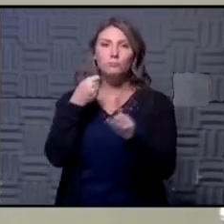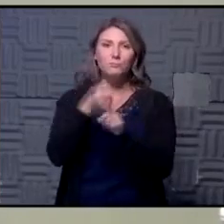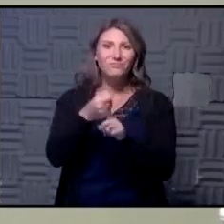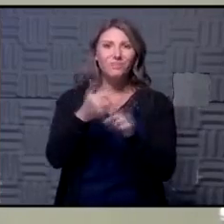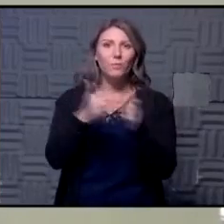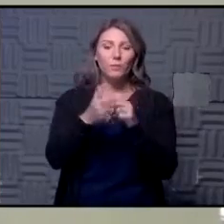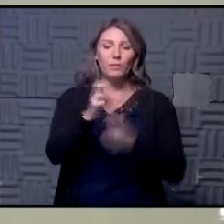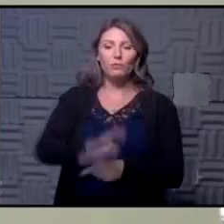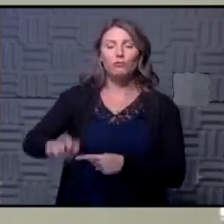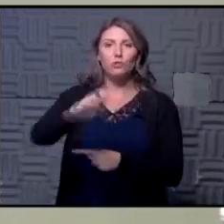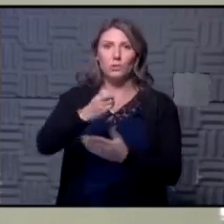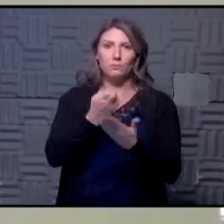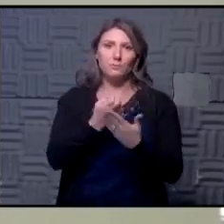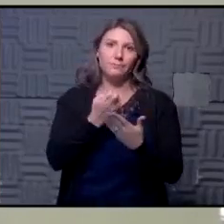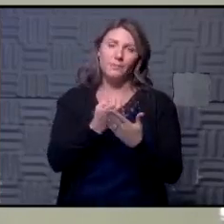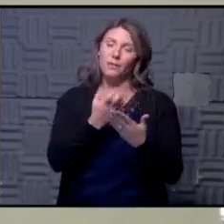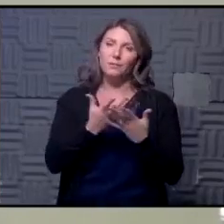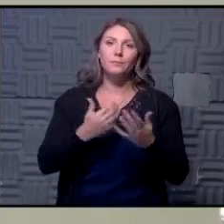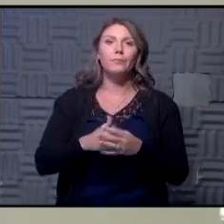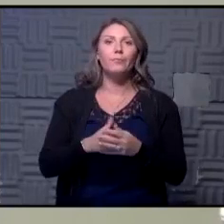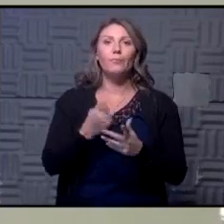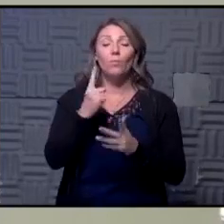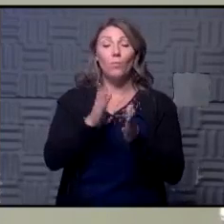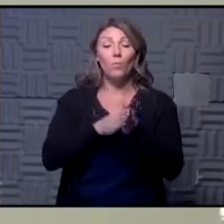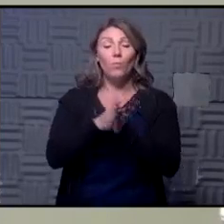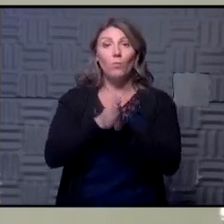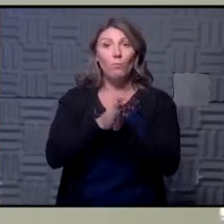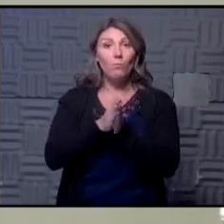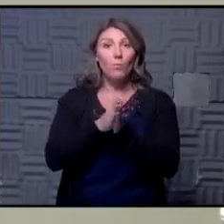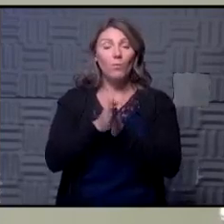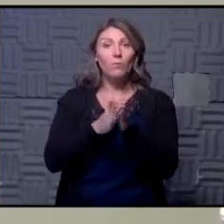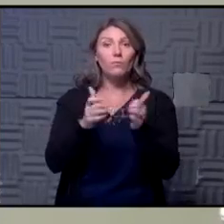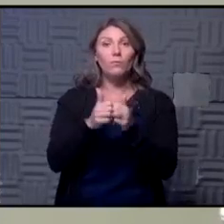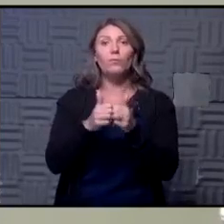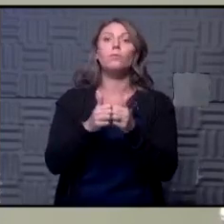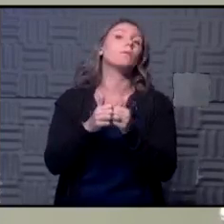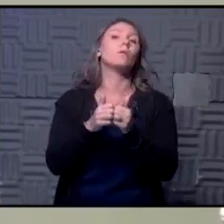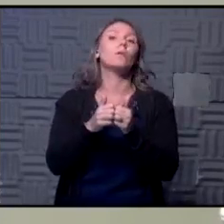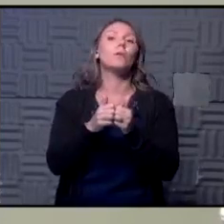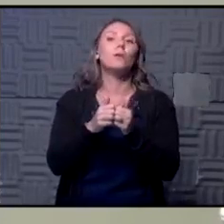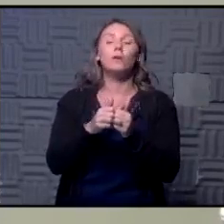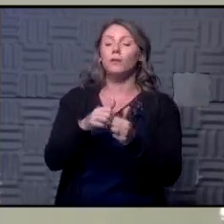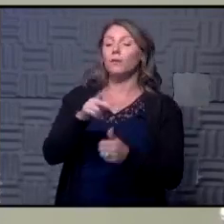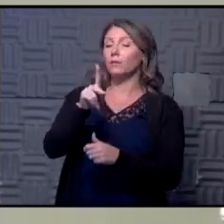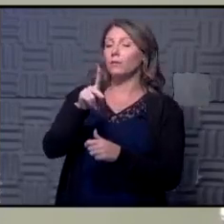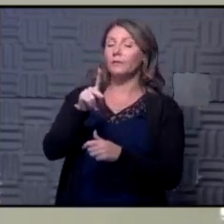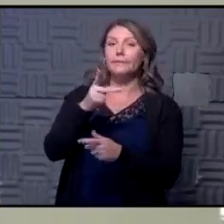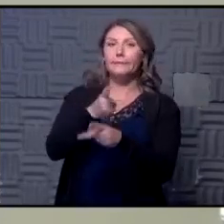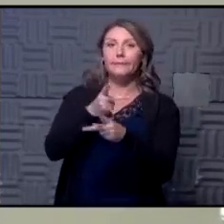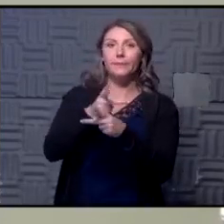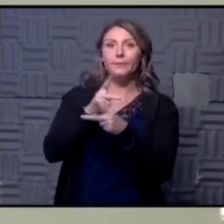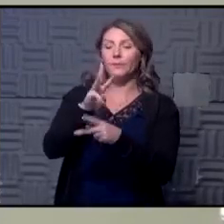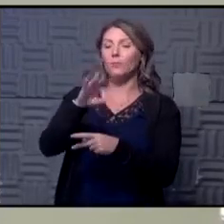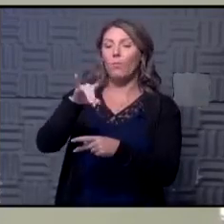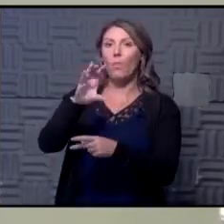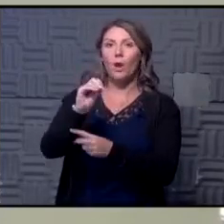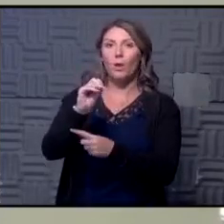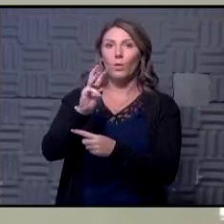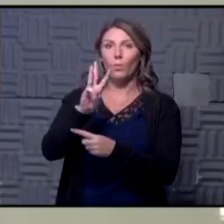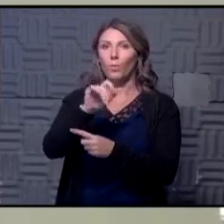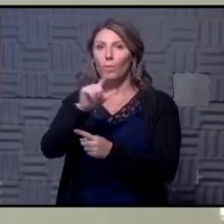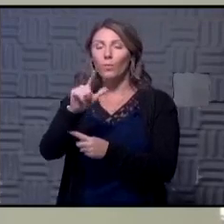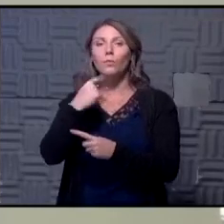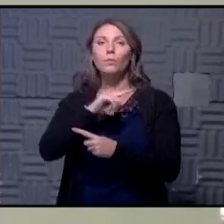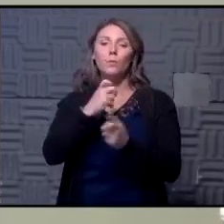economy and in one of our motivations with keep like a well is we want to show people that